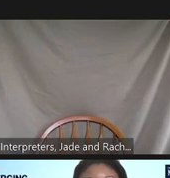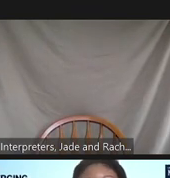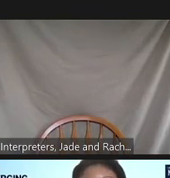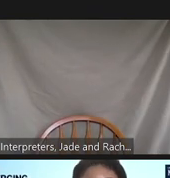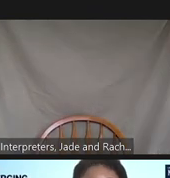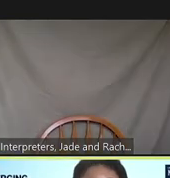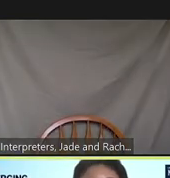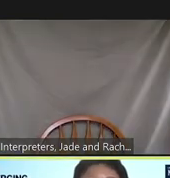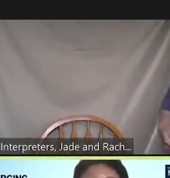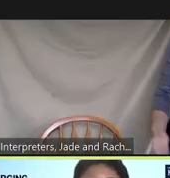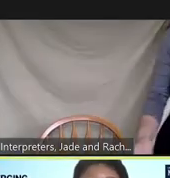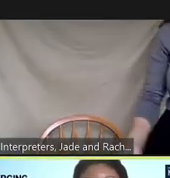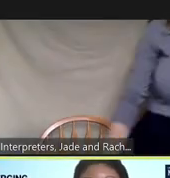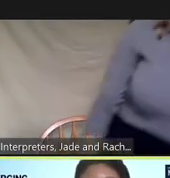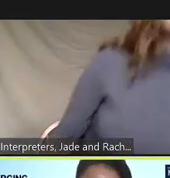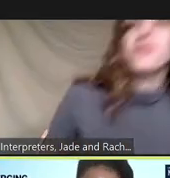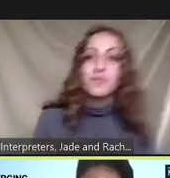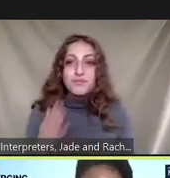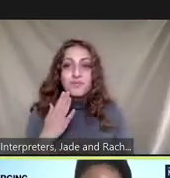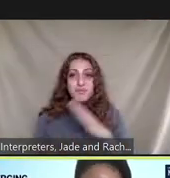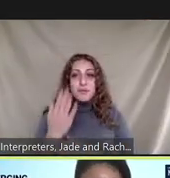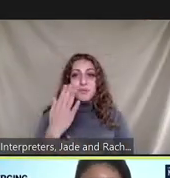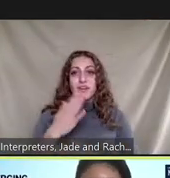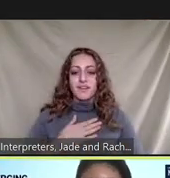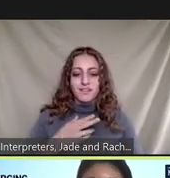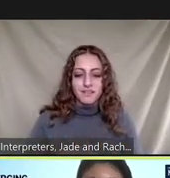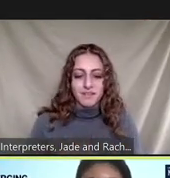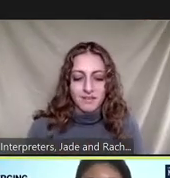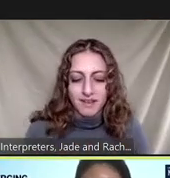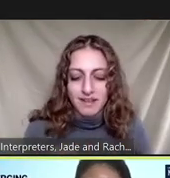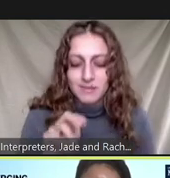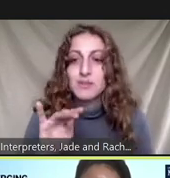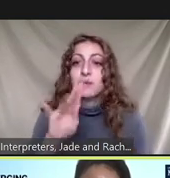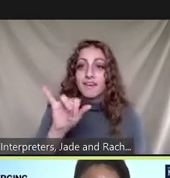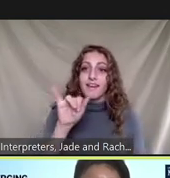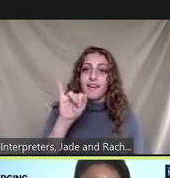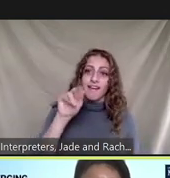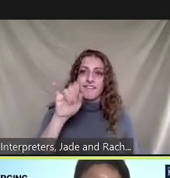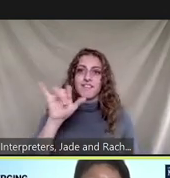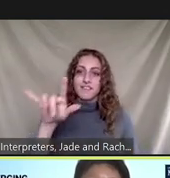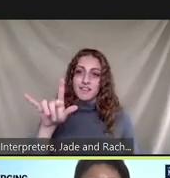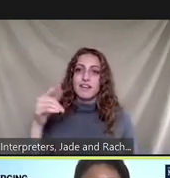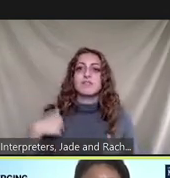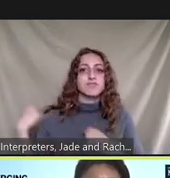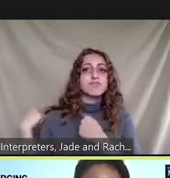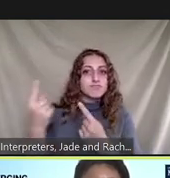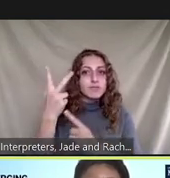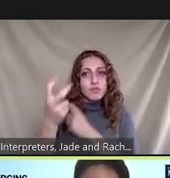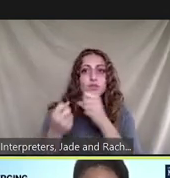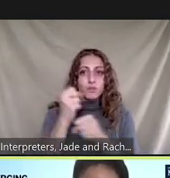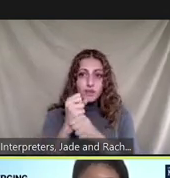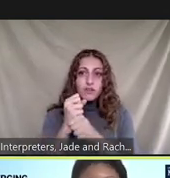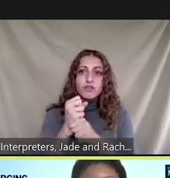good morning i'm dr sunny ivy again a third year professor of chemical and environmental engineering at uc riverside